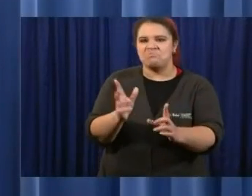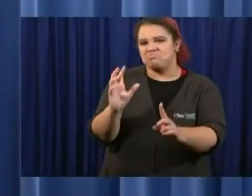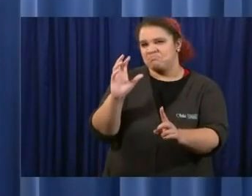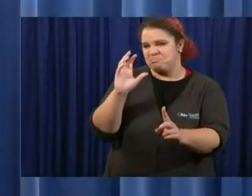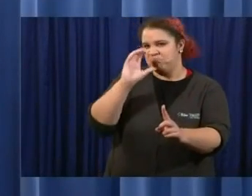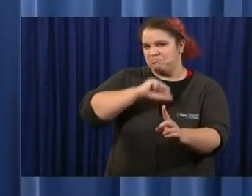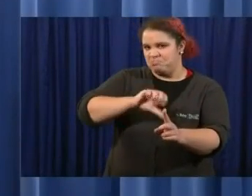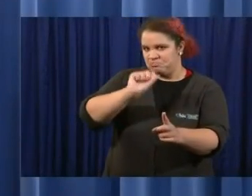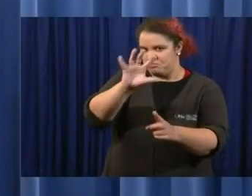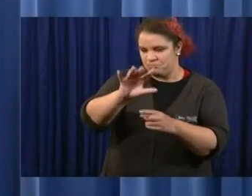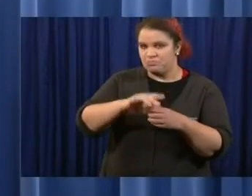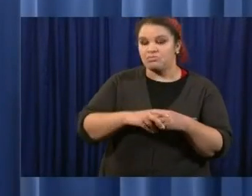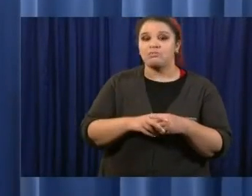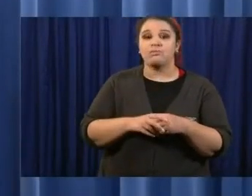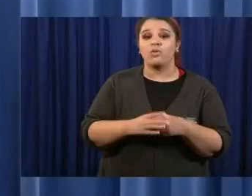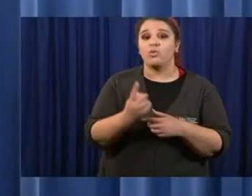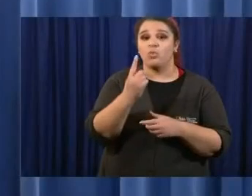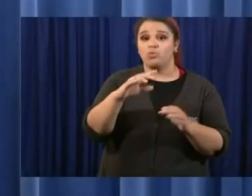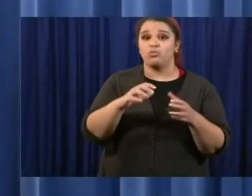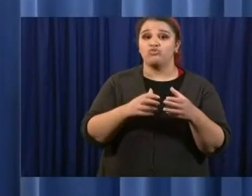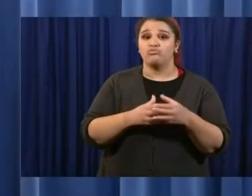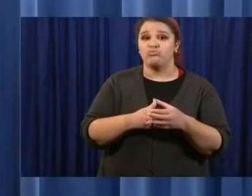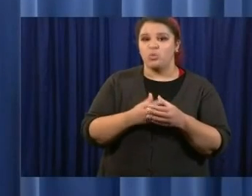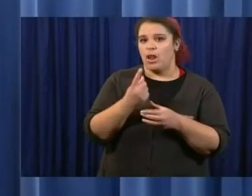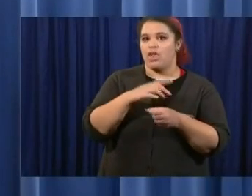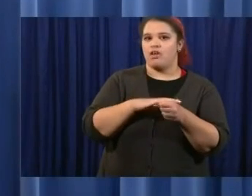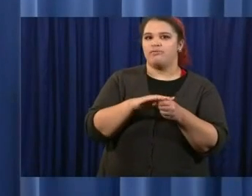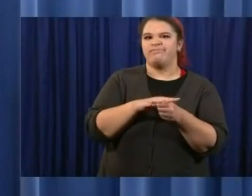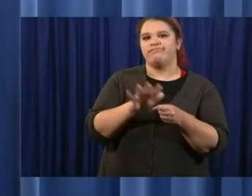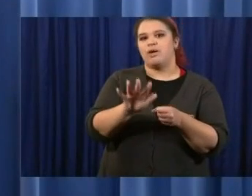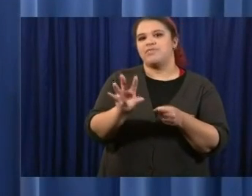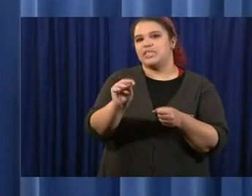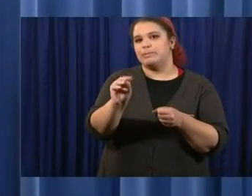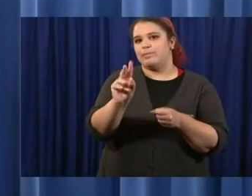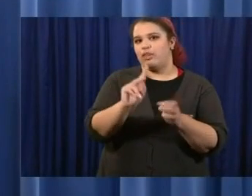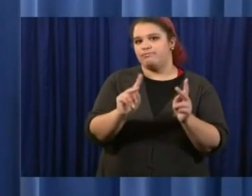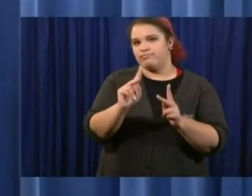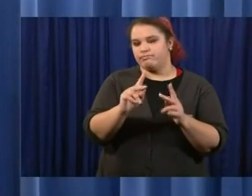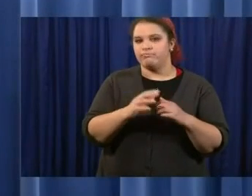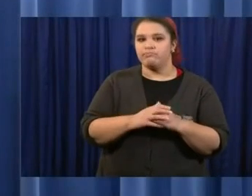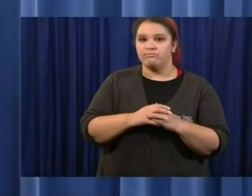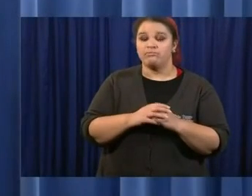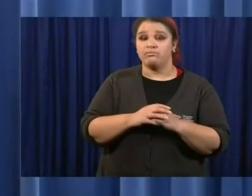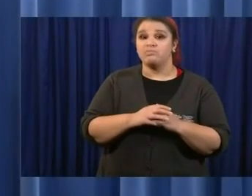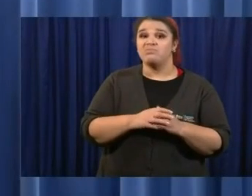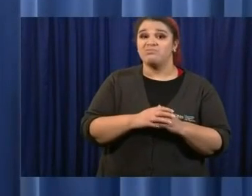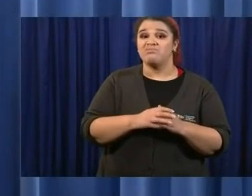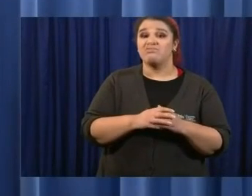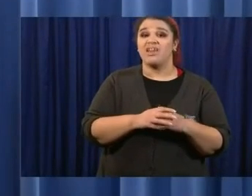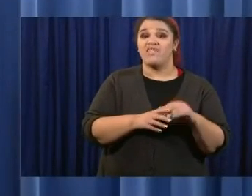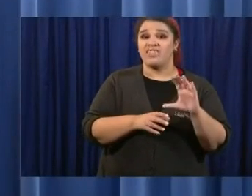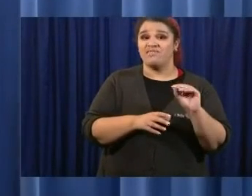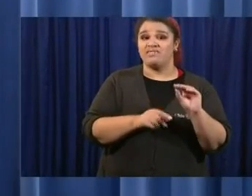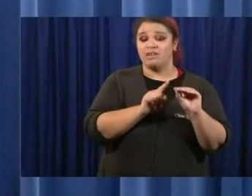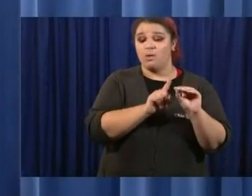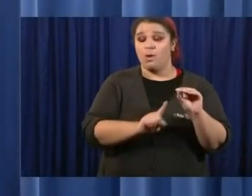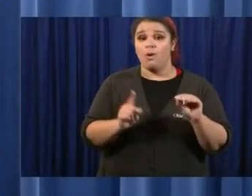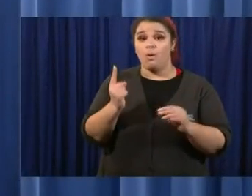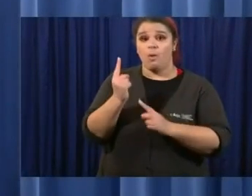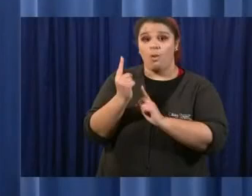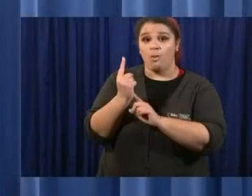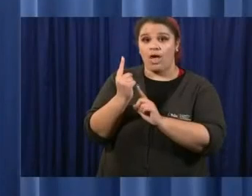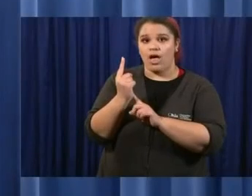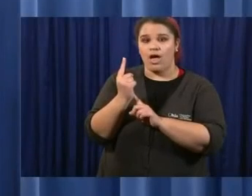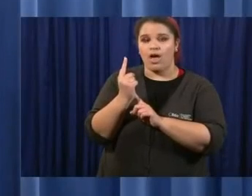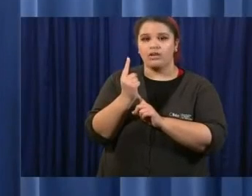in one group, one area. One of those people is asymptomatic. How safe is it